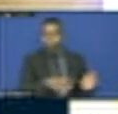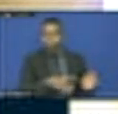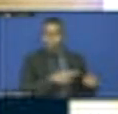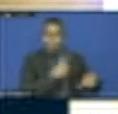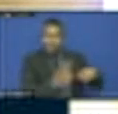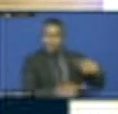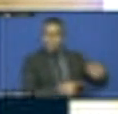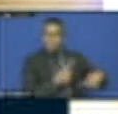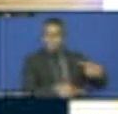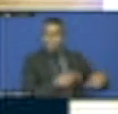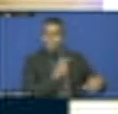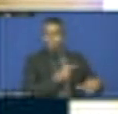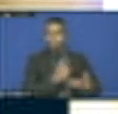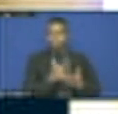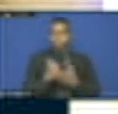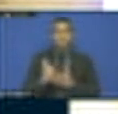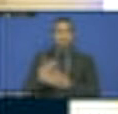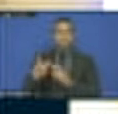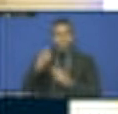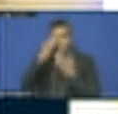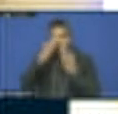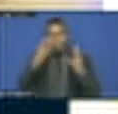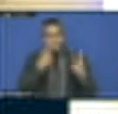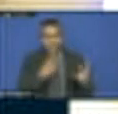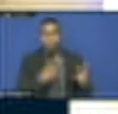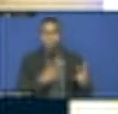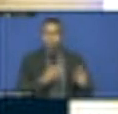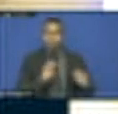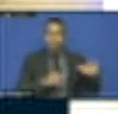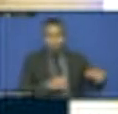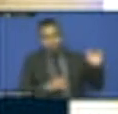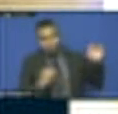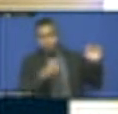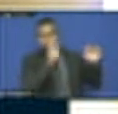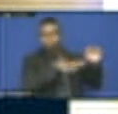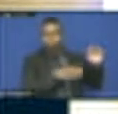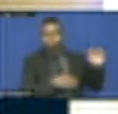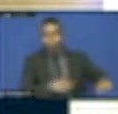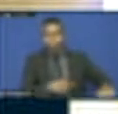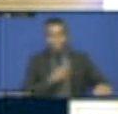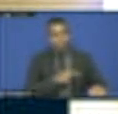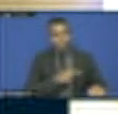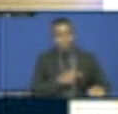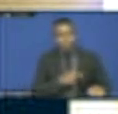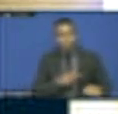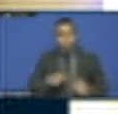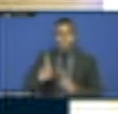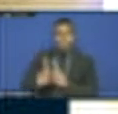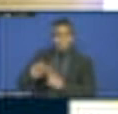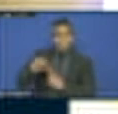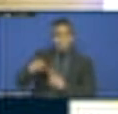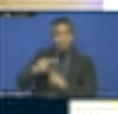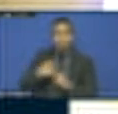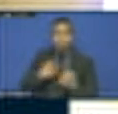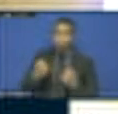and I saw a man leaning on a waste bin eating an orange. So I made it a point to park my car to look what he would